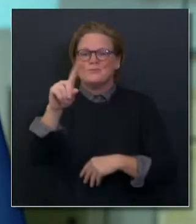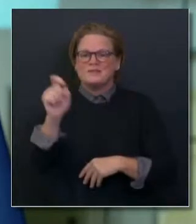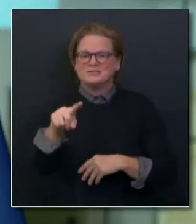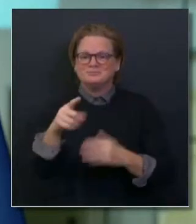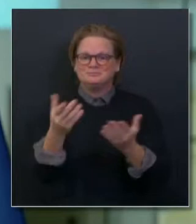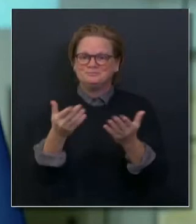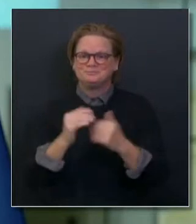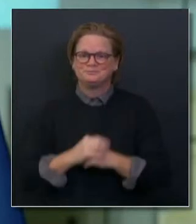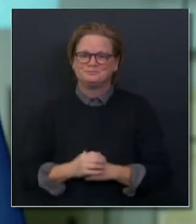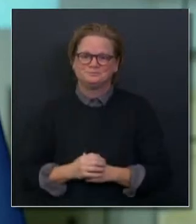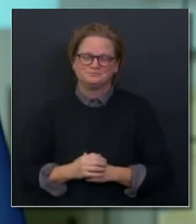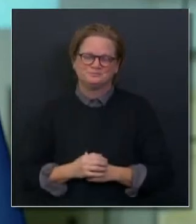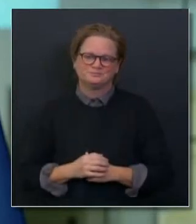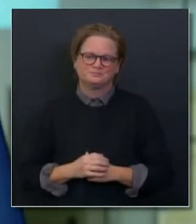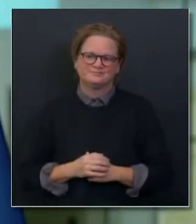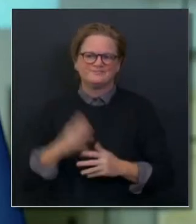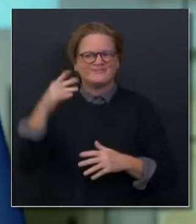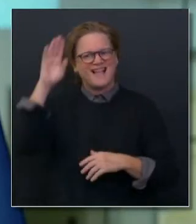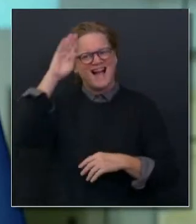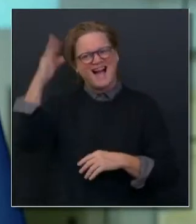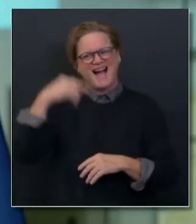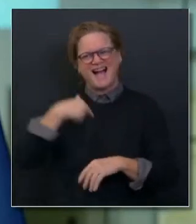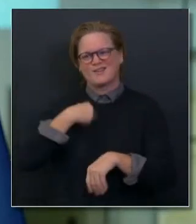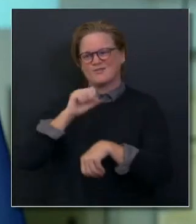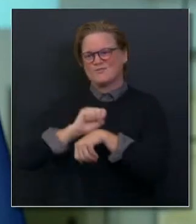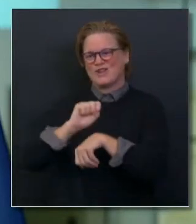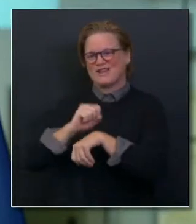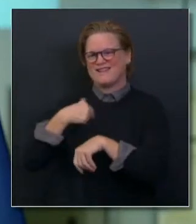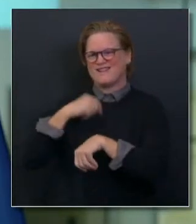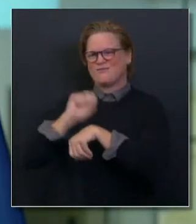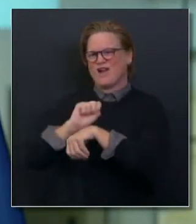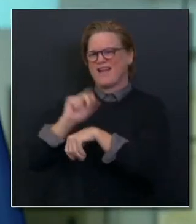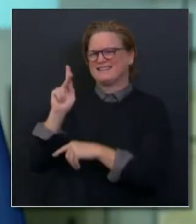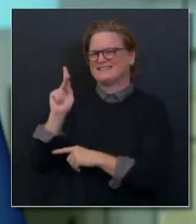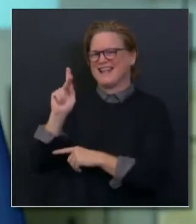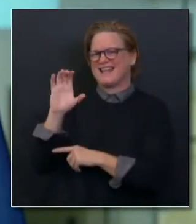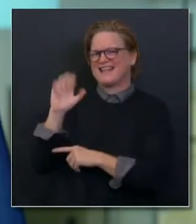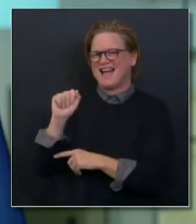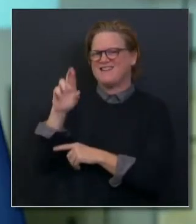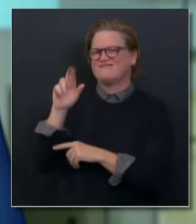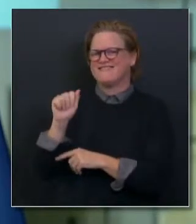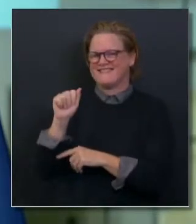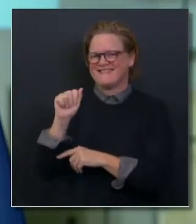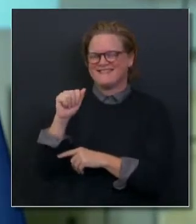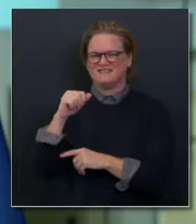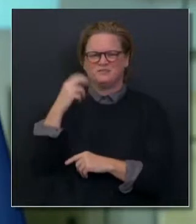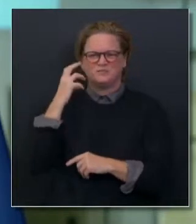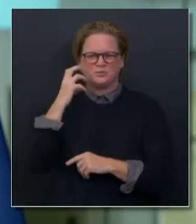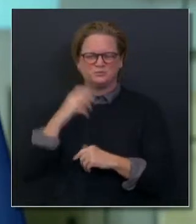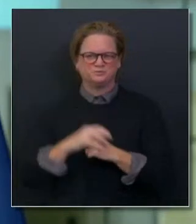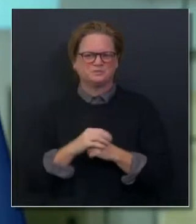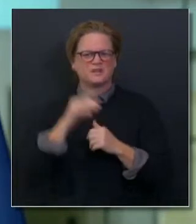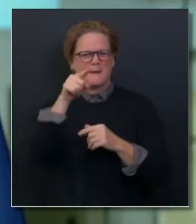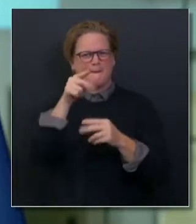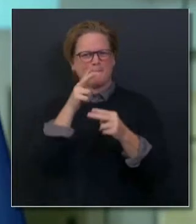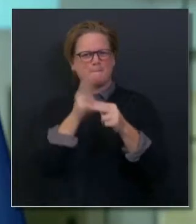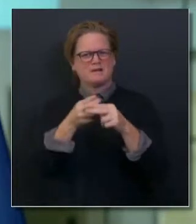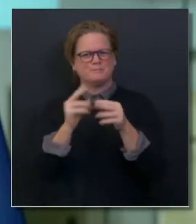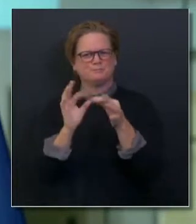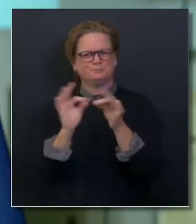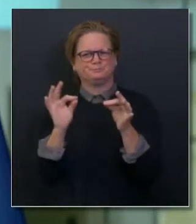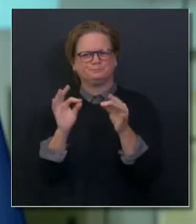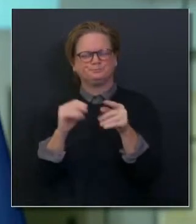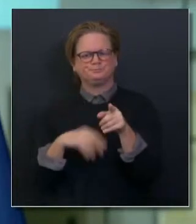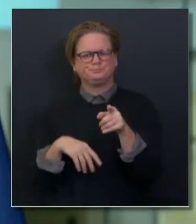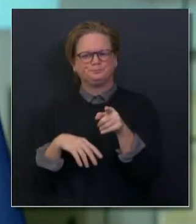Hi, this is Brittany with KCRA. Thank you for taking my question today. Earlier, Governor, you talked about a messaging campaign to